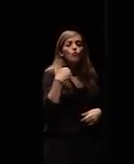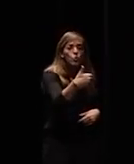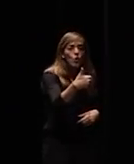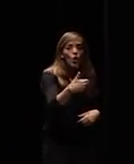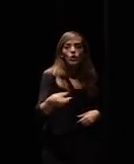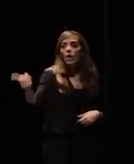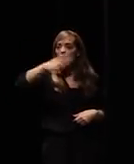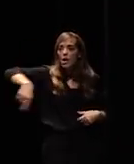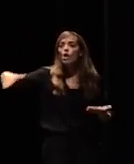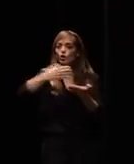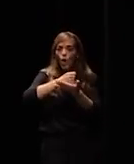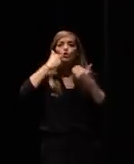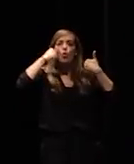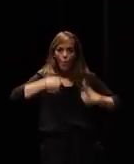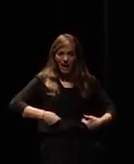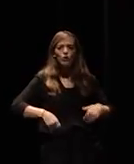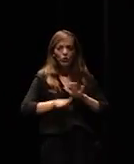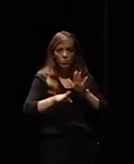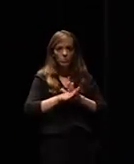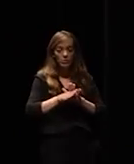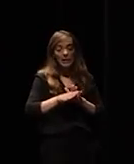that would be nice but it's not very realistic